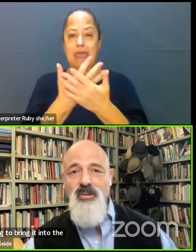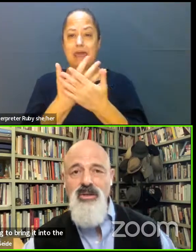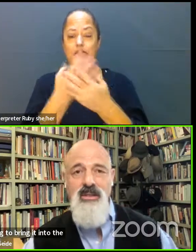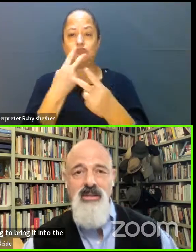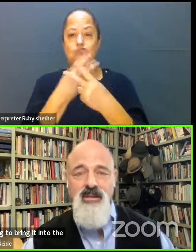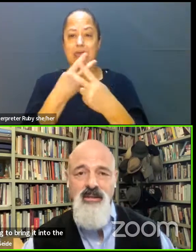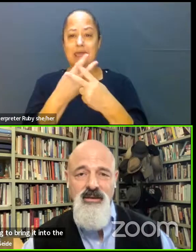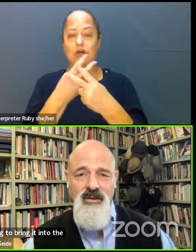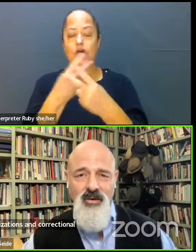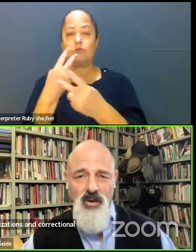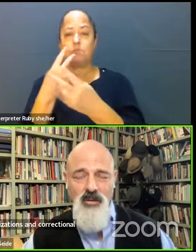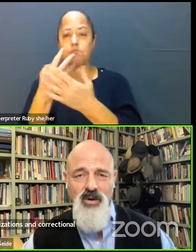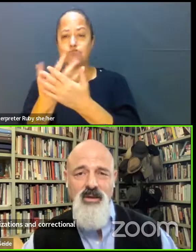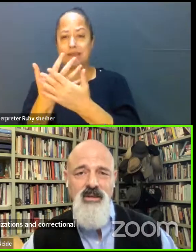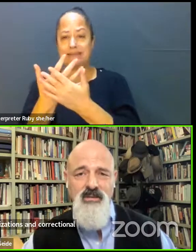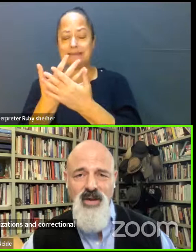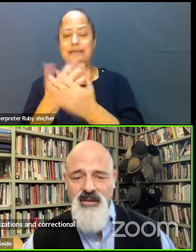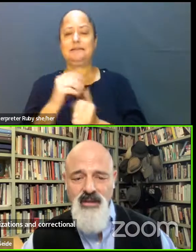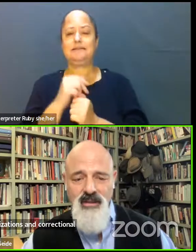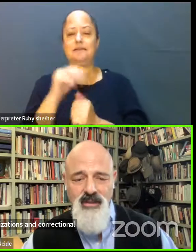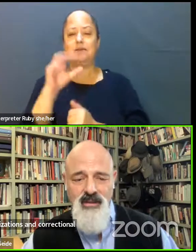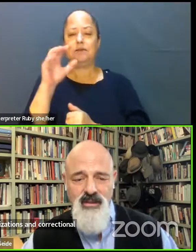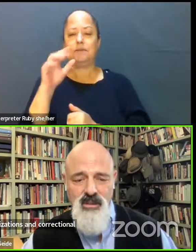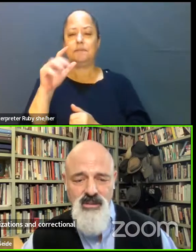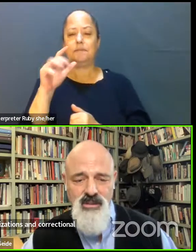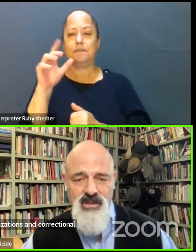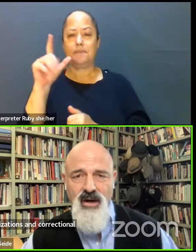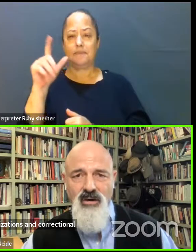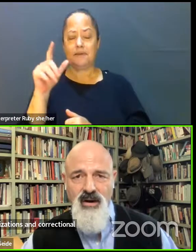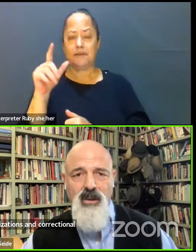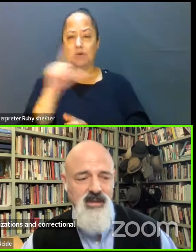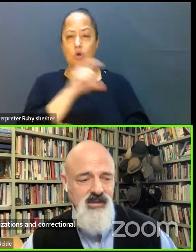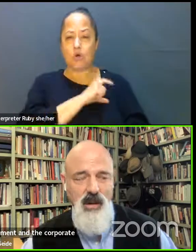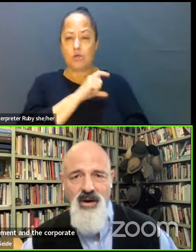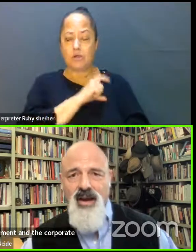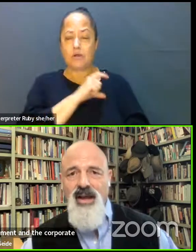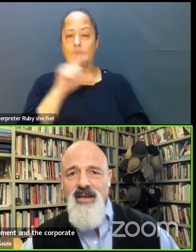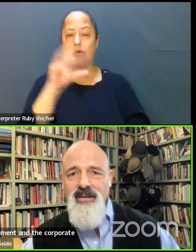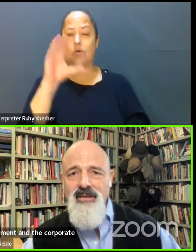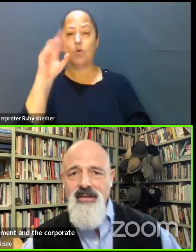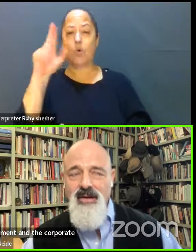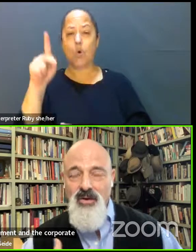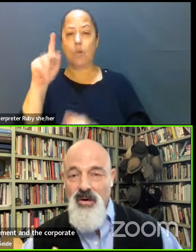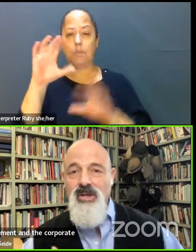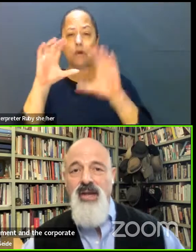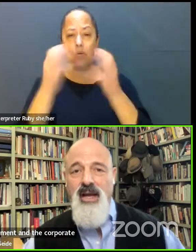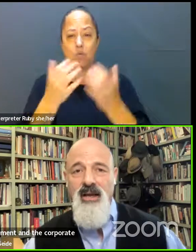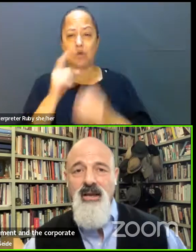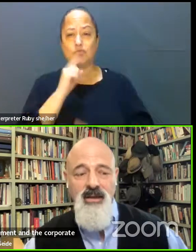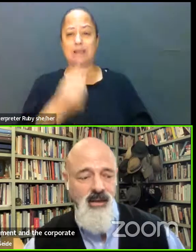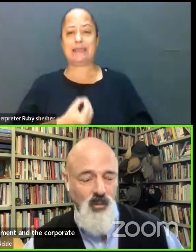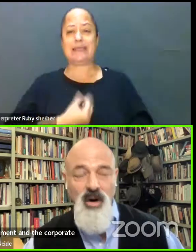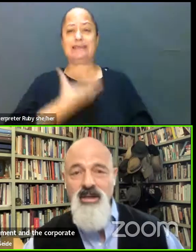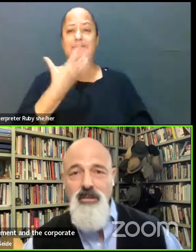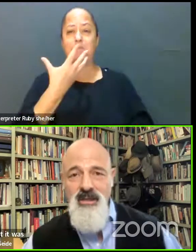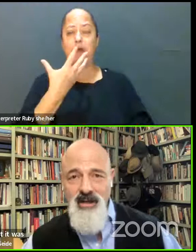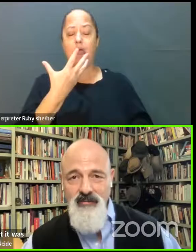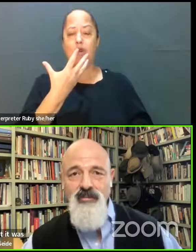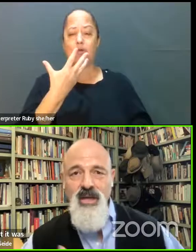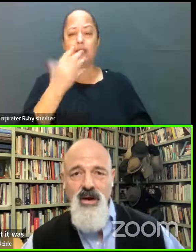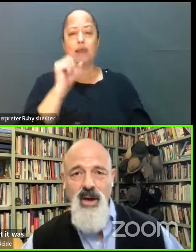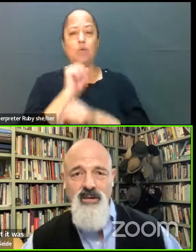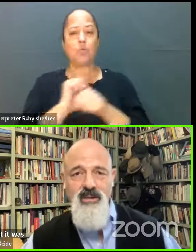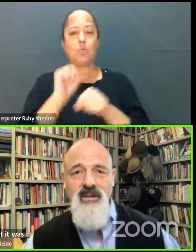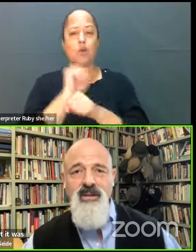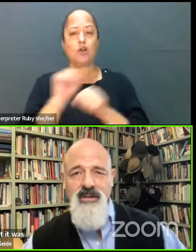then law enforcement and the corporate world, and found that it was such an incredibly inspiring and nourishing work to be